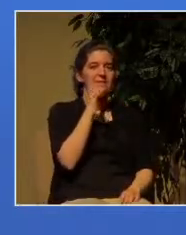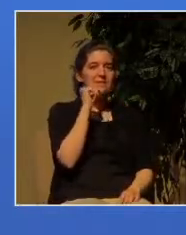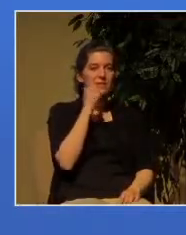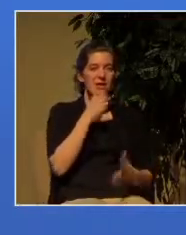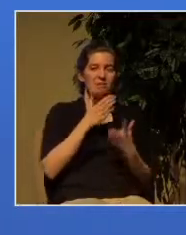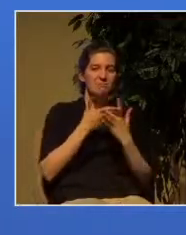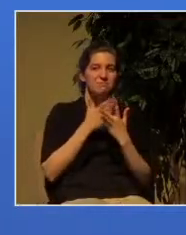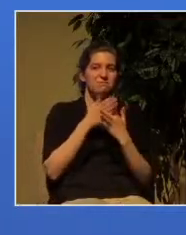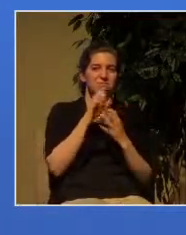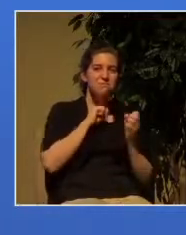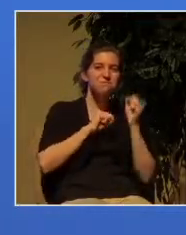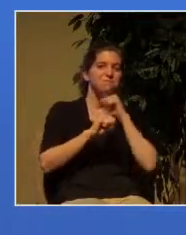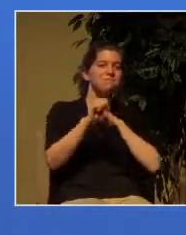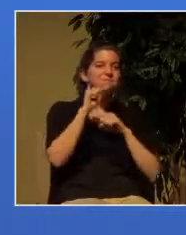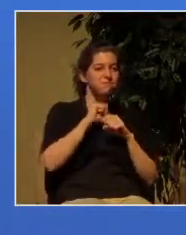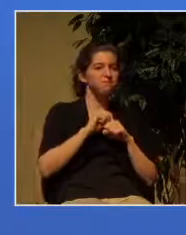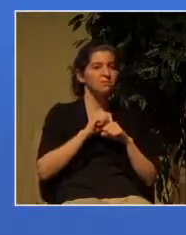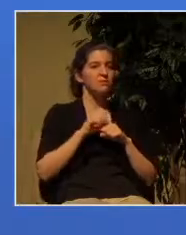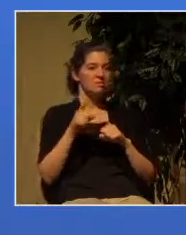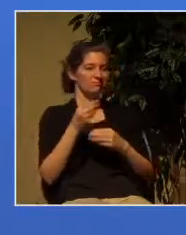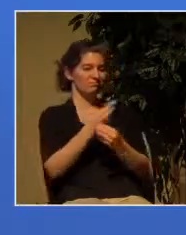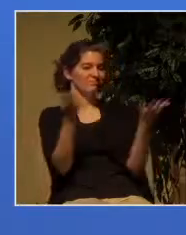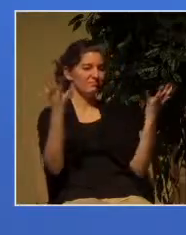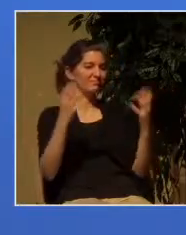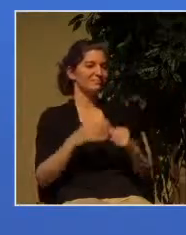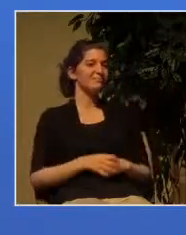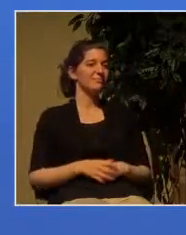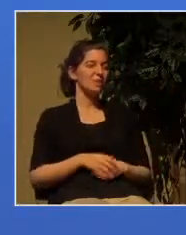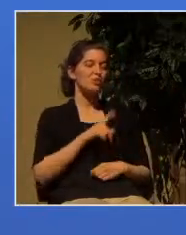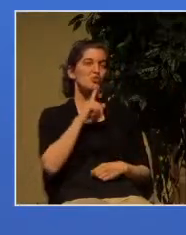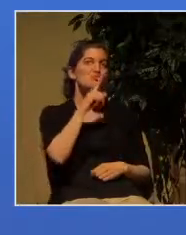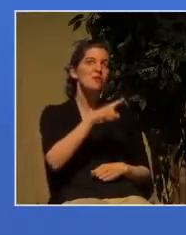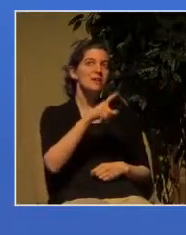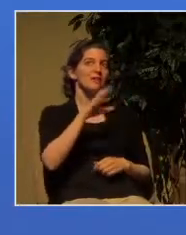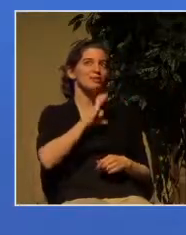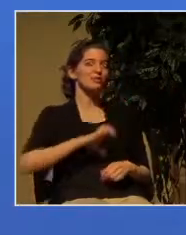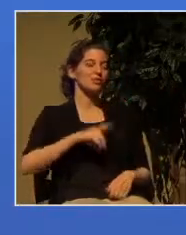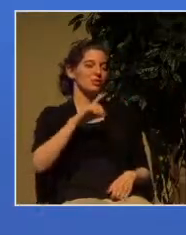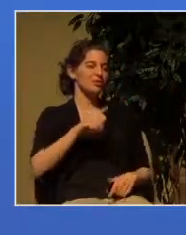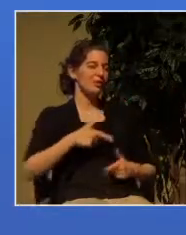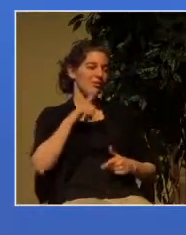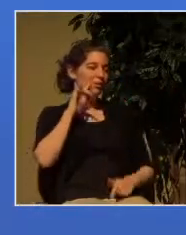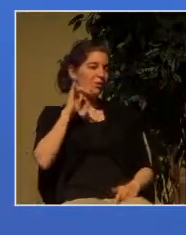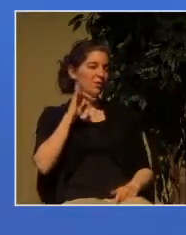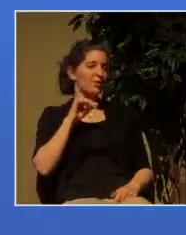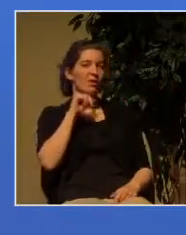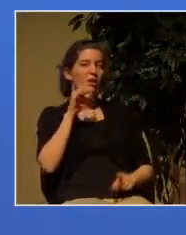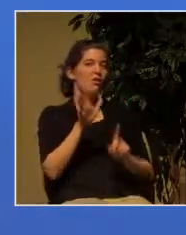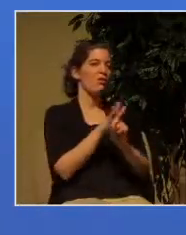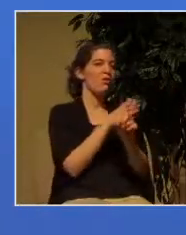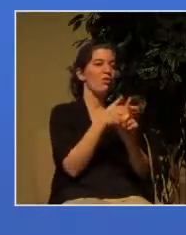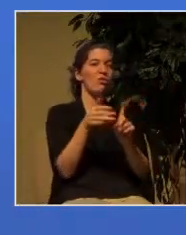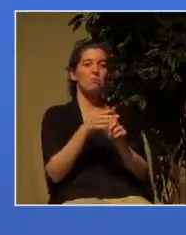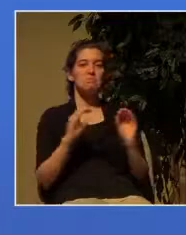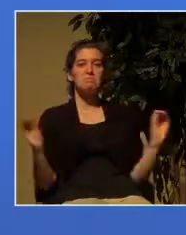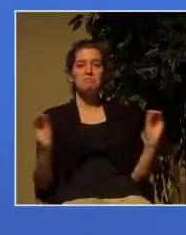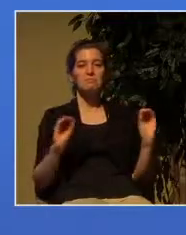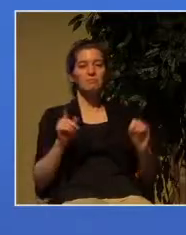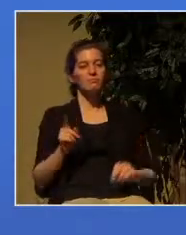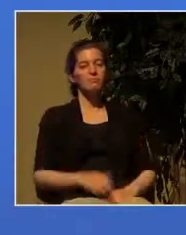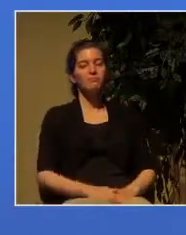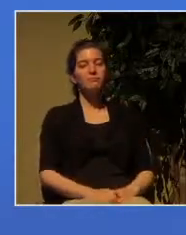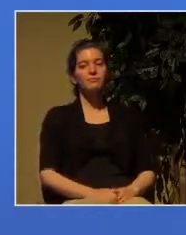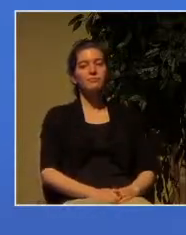hardships to enter the kingdom of God and so far we have identified we have looked at